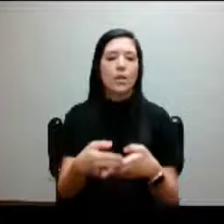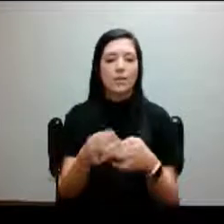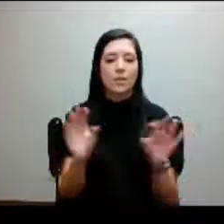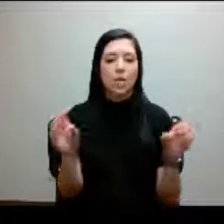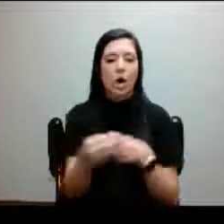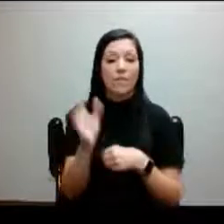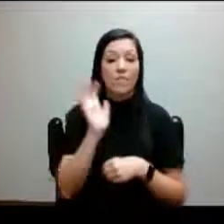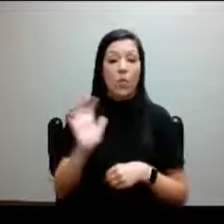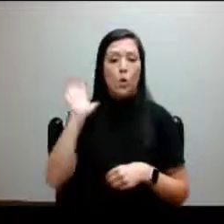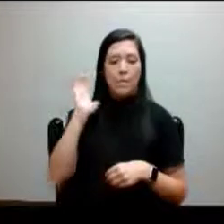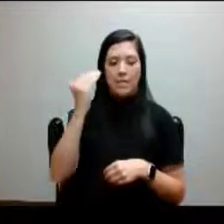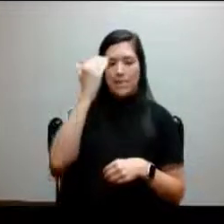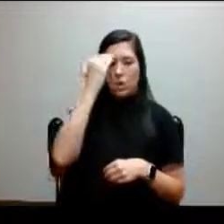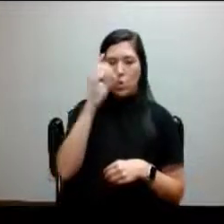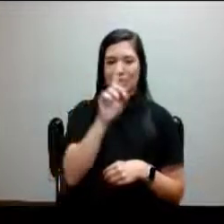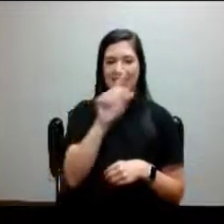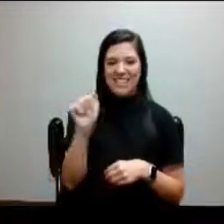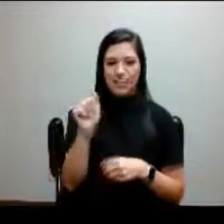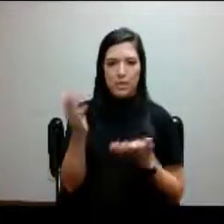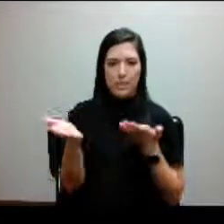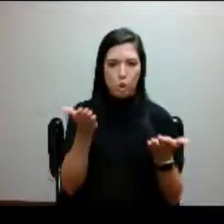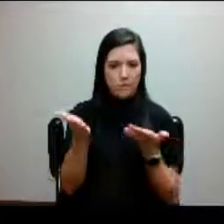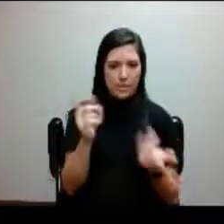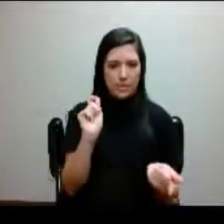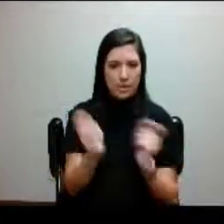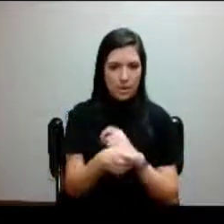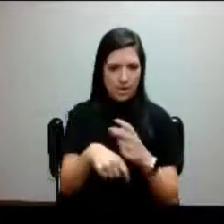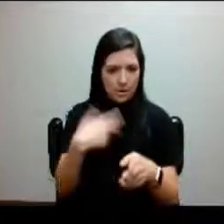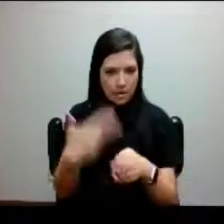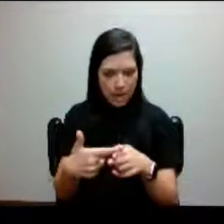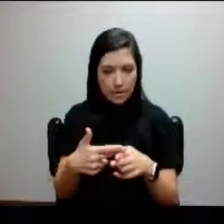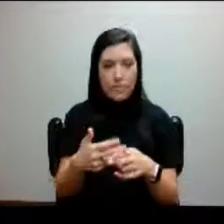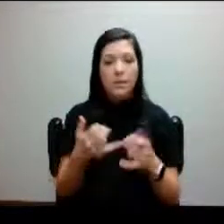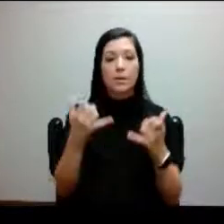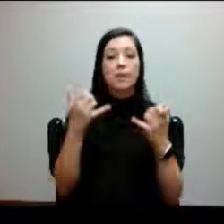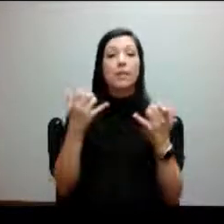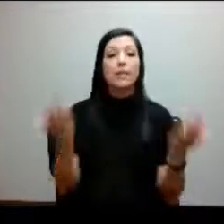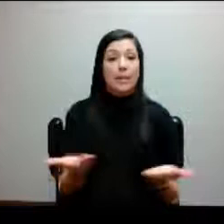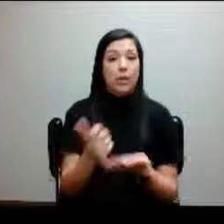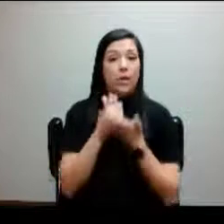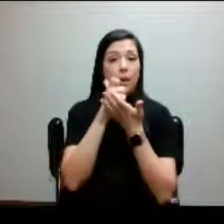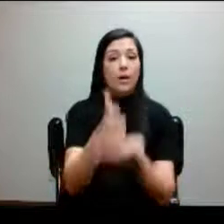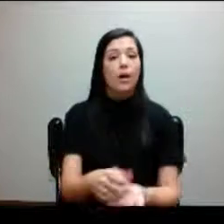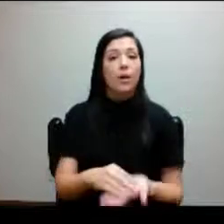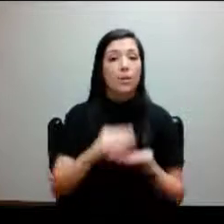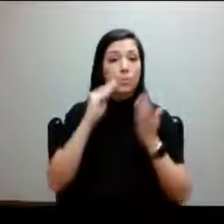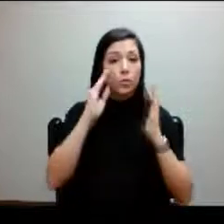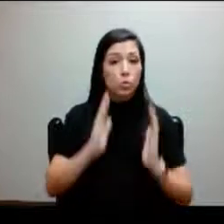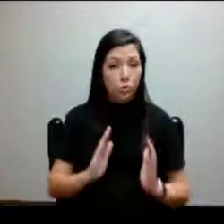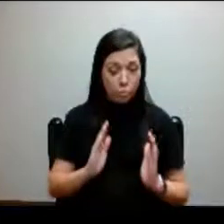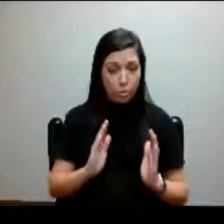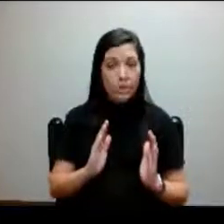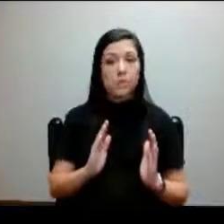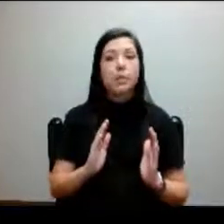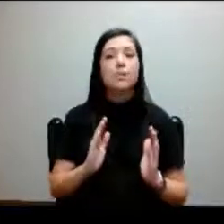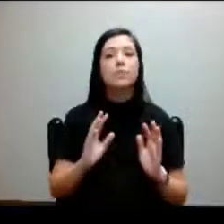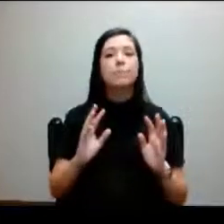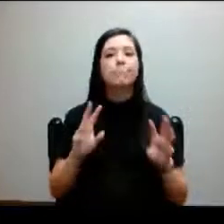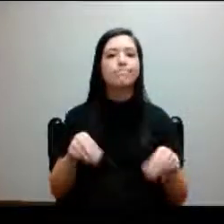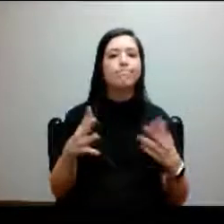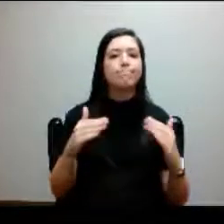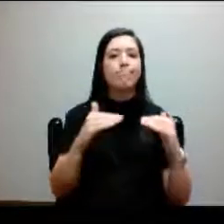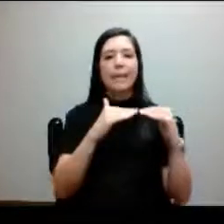Disability Services, is here to help our students get the same and equal